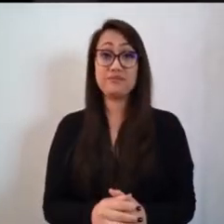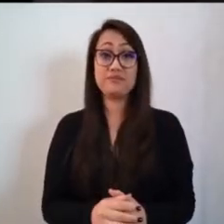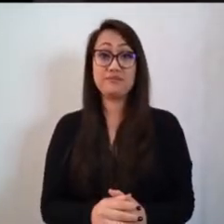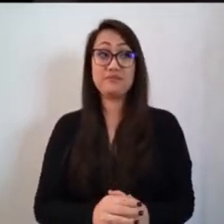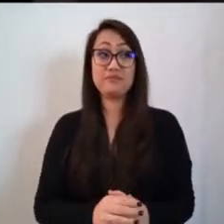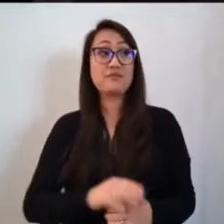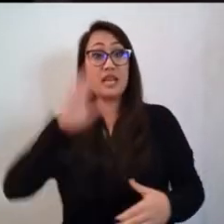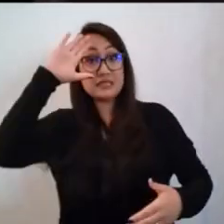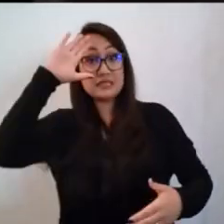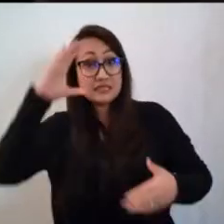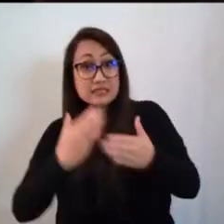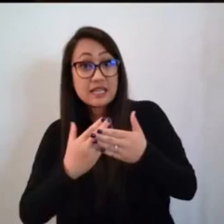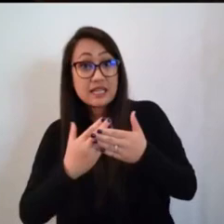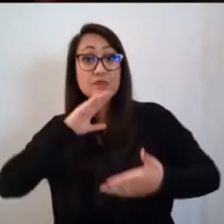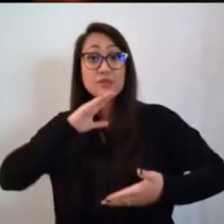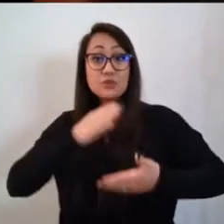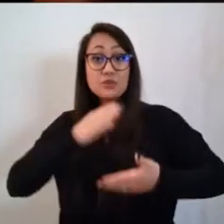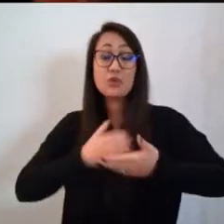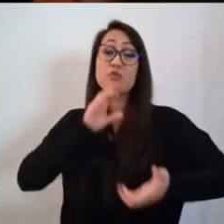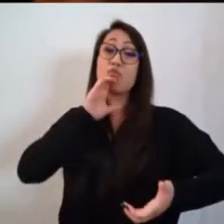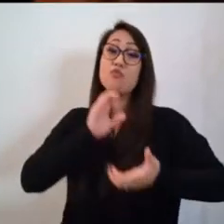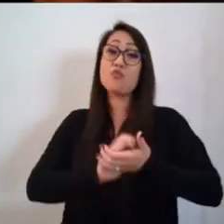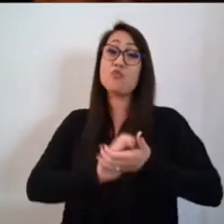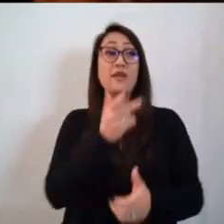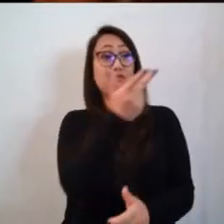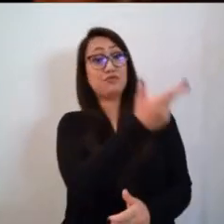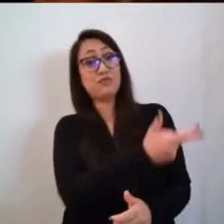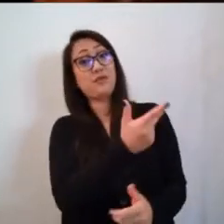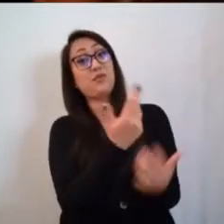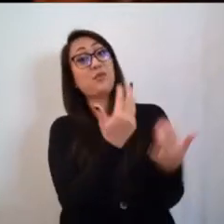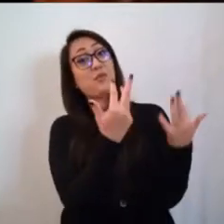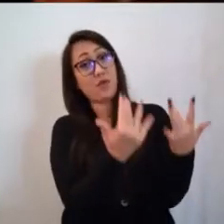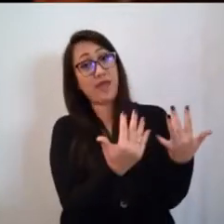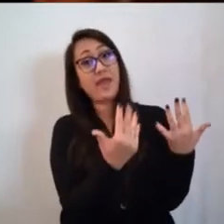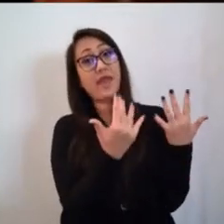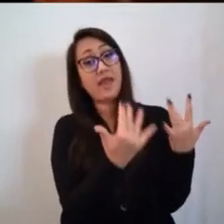his daughter, and his wife were waiting for him.